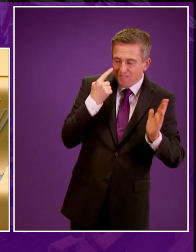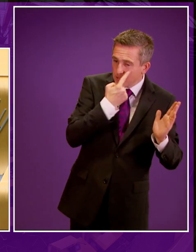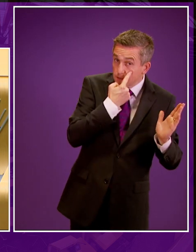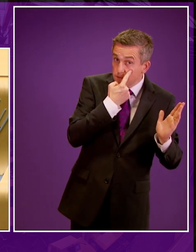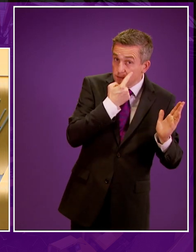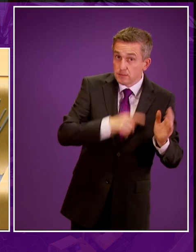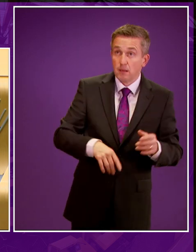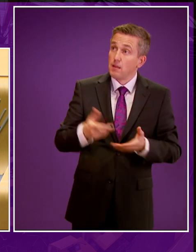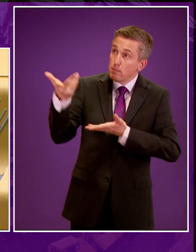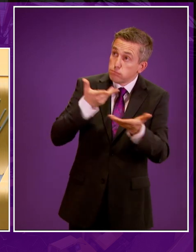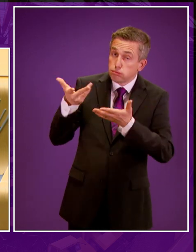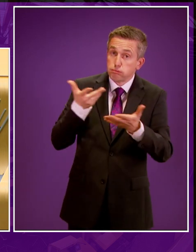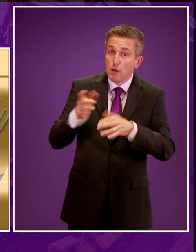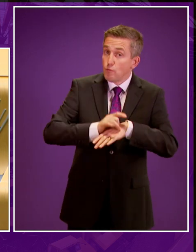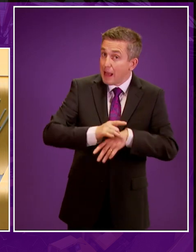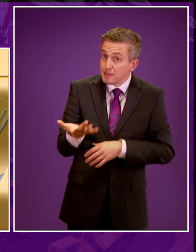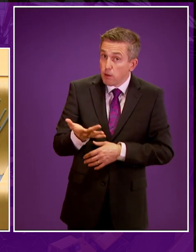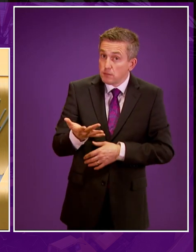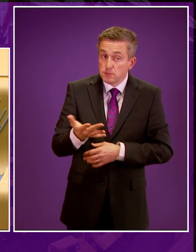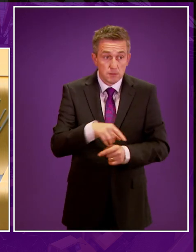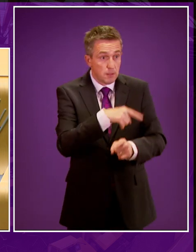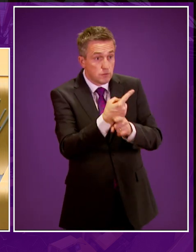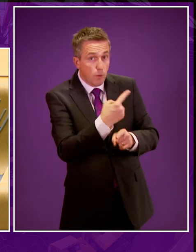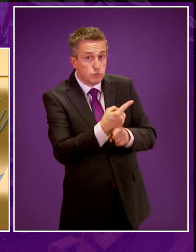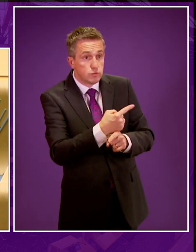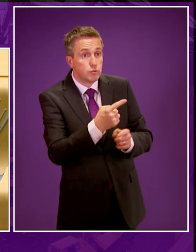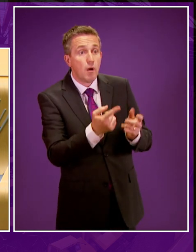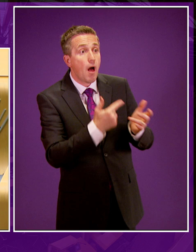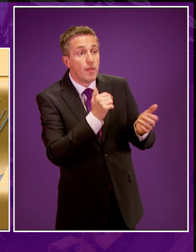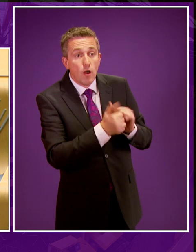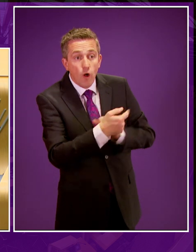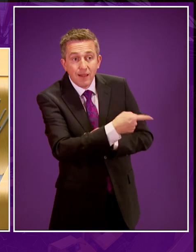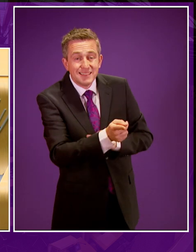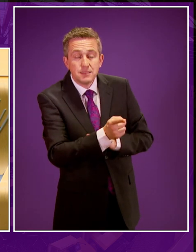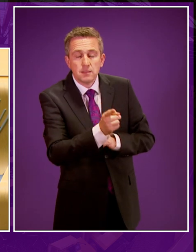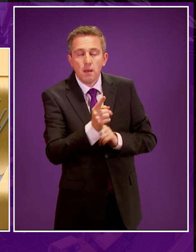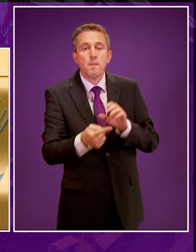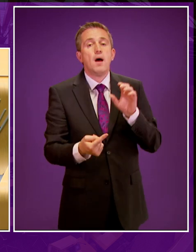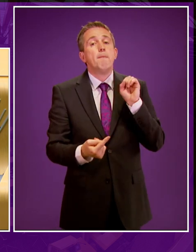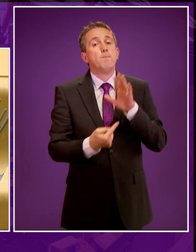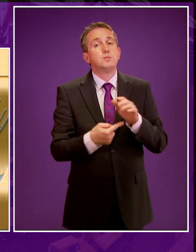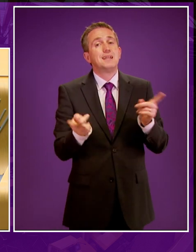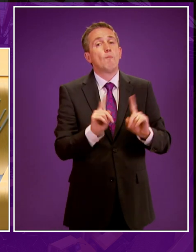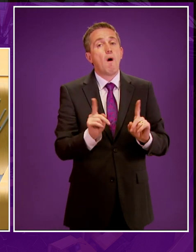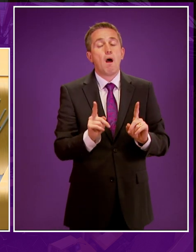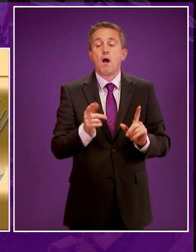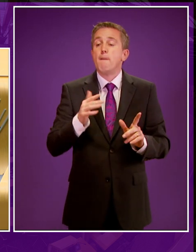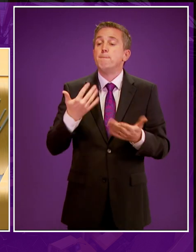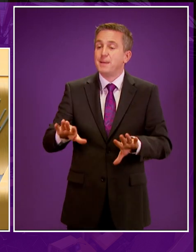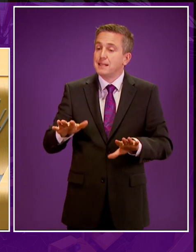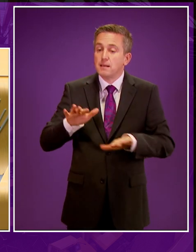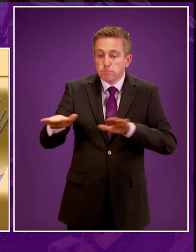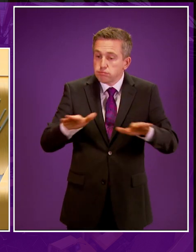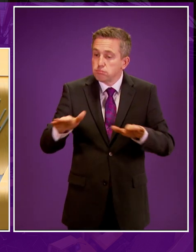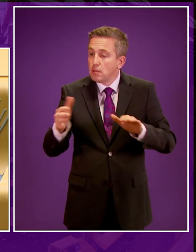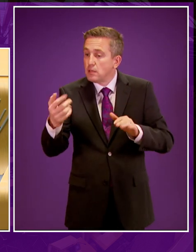listened to the experts. They have listened to our colleagues across the chamber, but more importantly, presiding officer, they have listened to